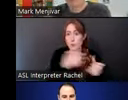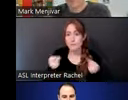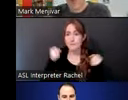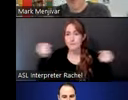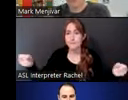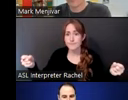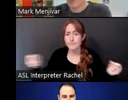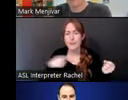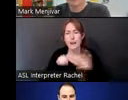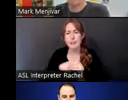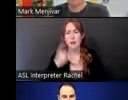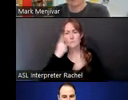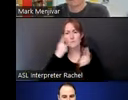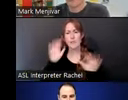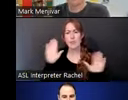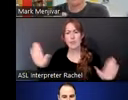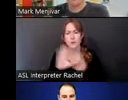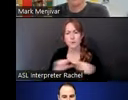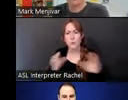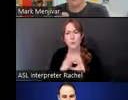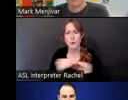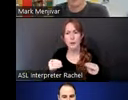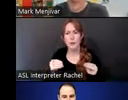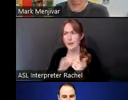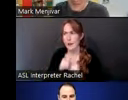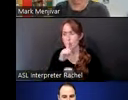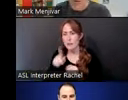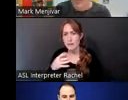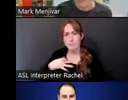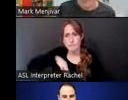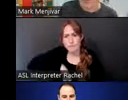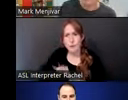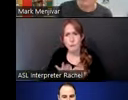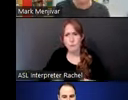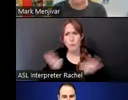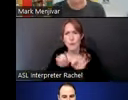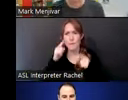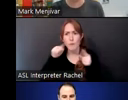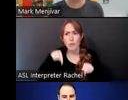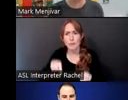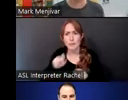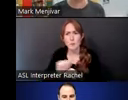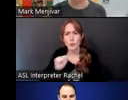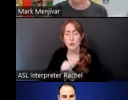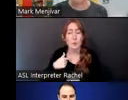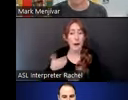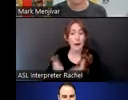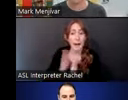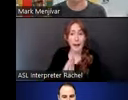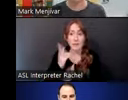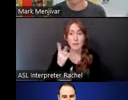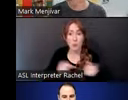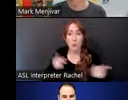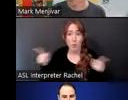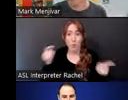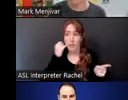how important they were to this work and to the context. And so I asked each of them if they'd be willing to sit down and